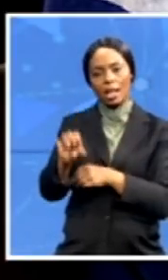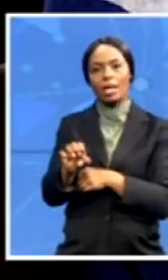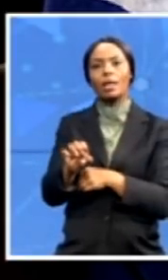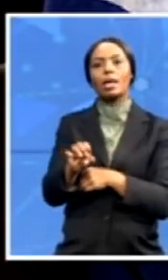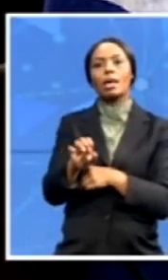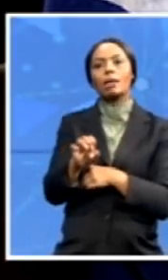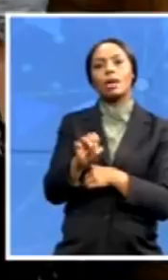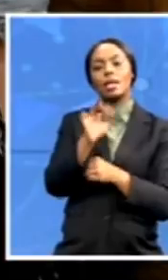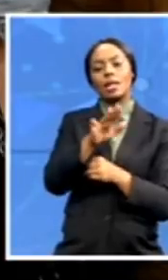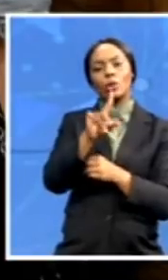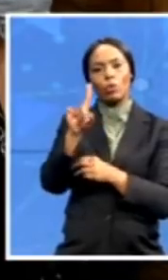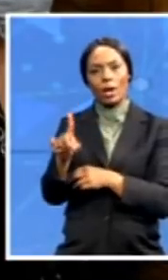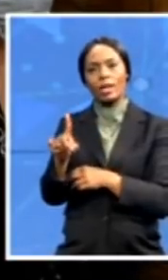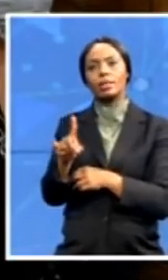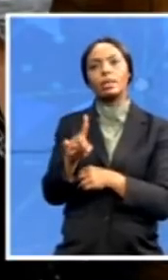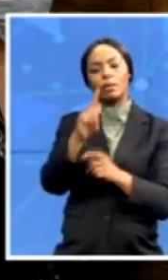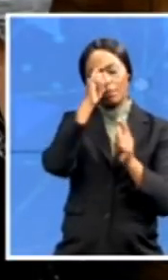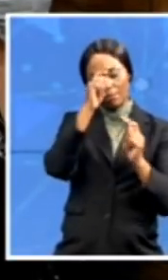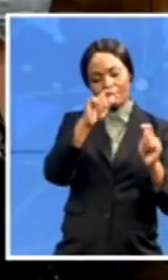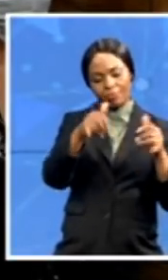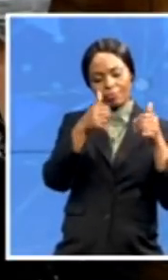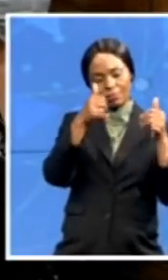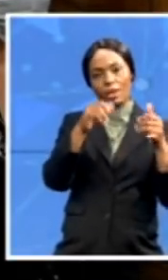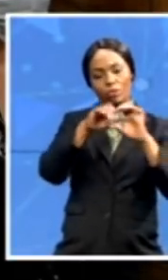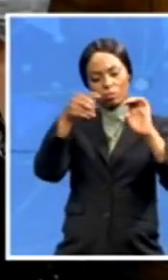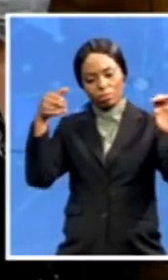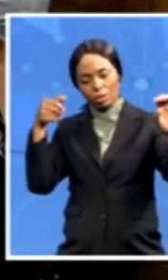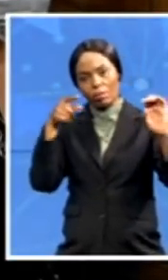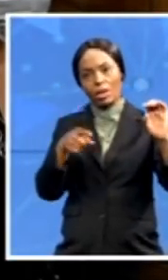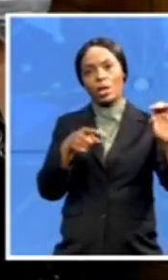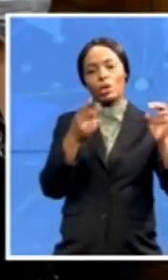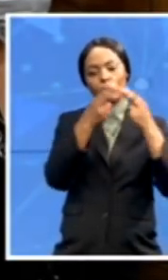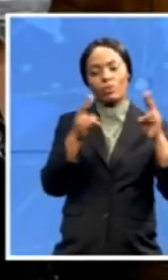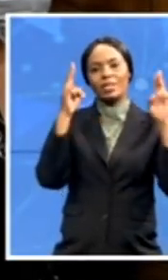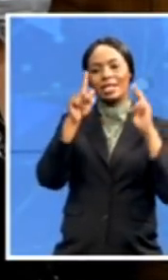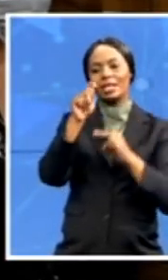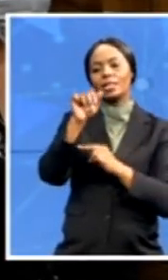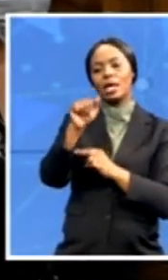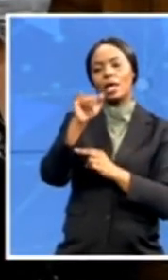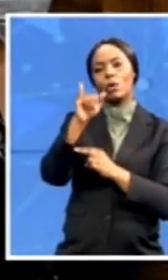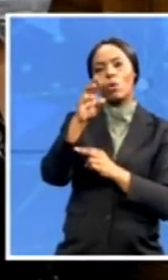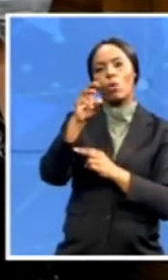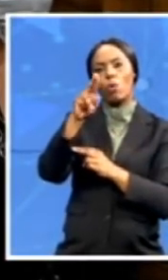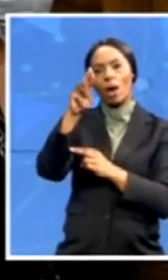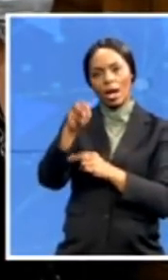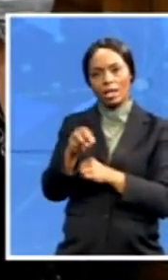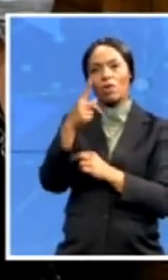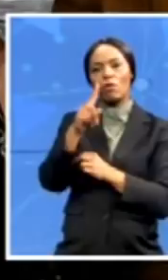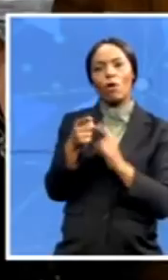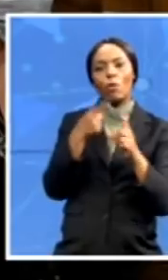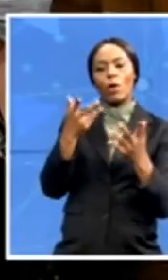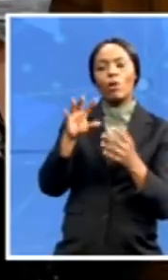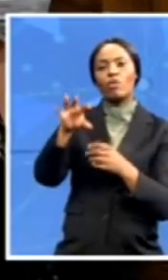National Shenzhen University, Taipei, Taiwan, Province of China. Nineteen ninety-four,